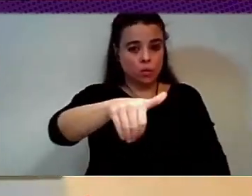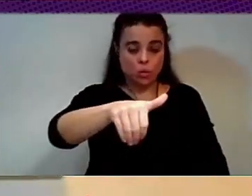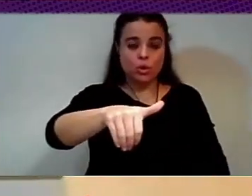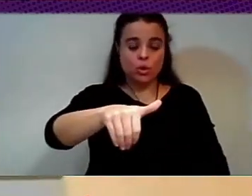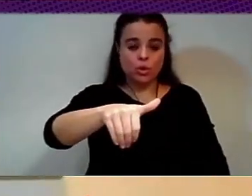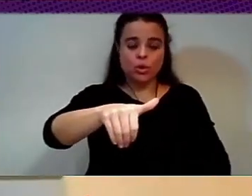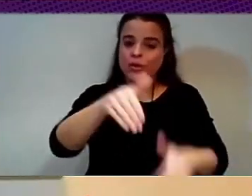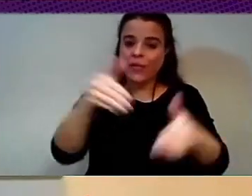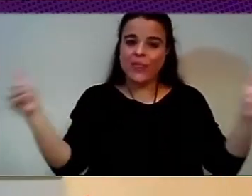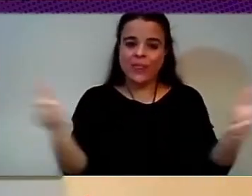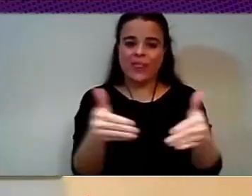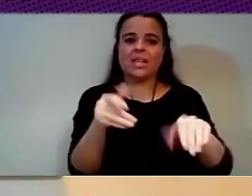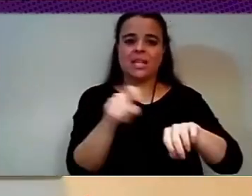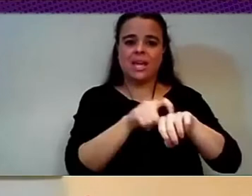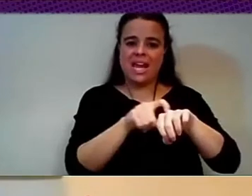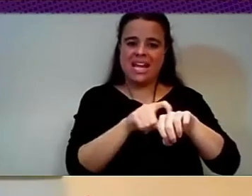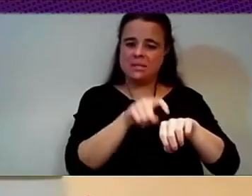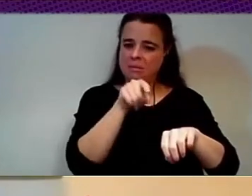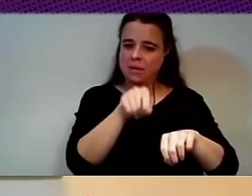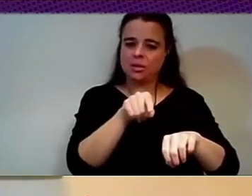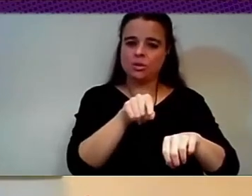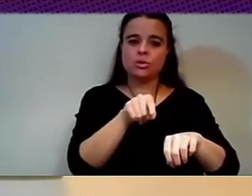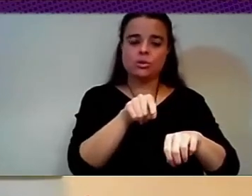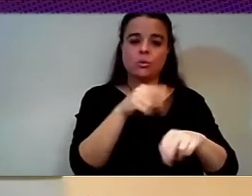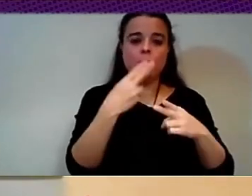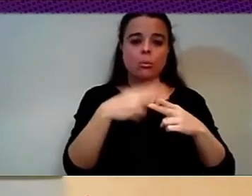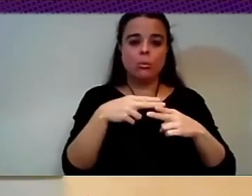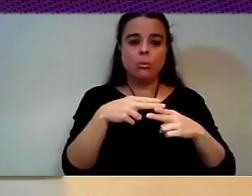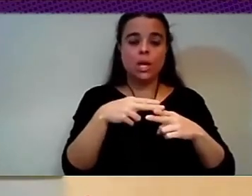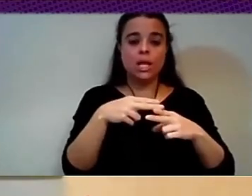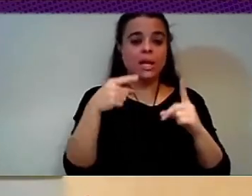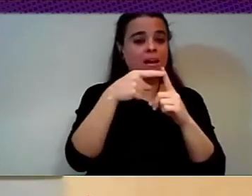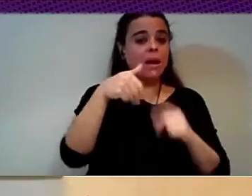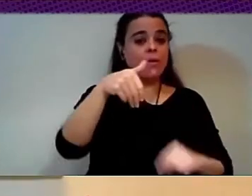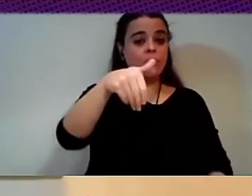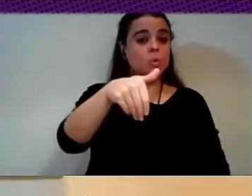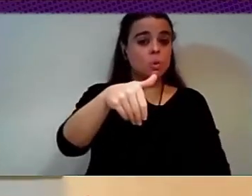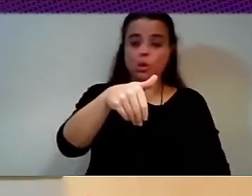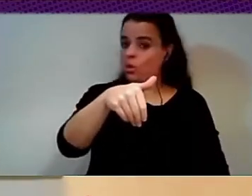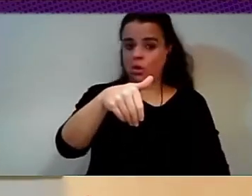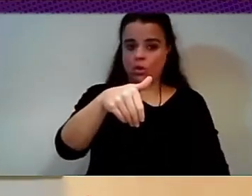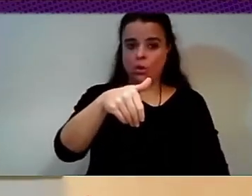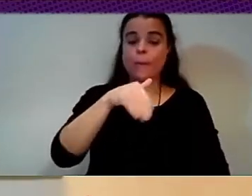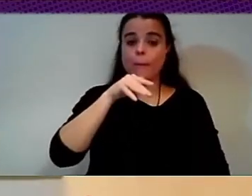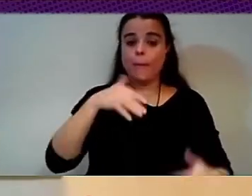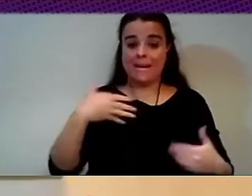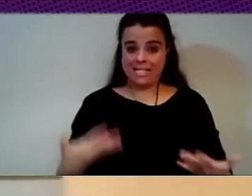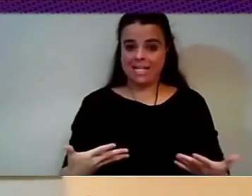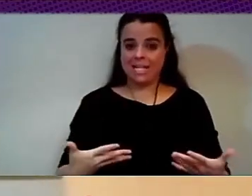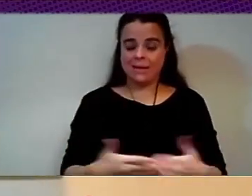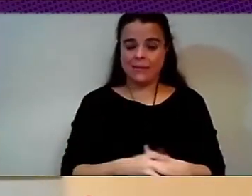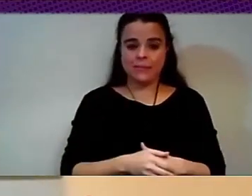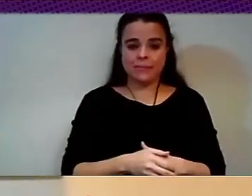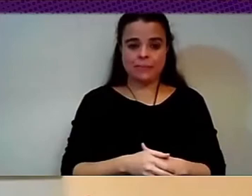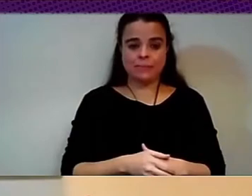But you know, when we give money, are we implementing data sovereignty clauses with standards? Are we implementing, you know,